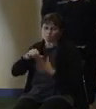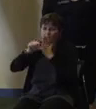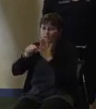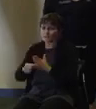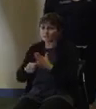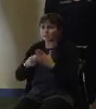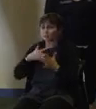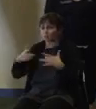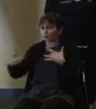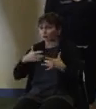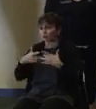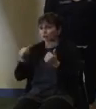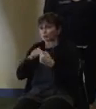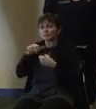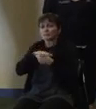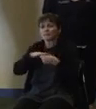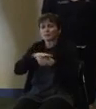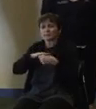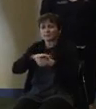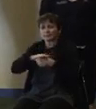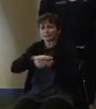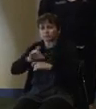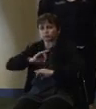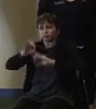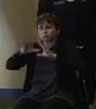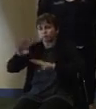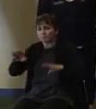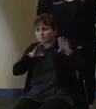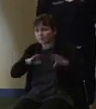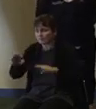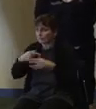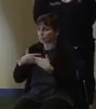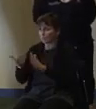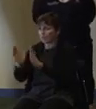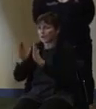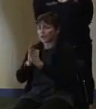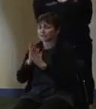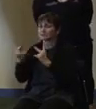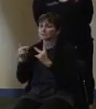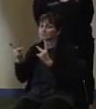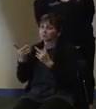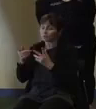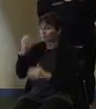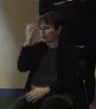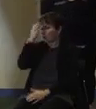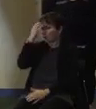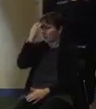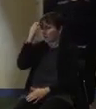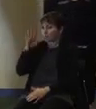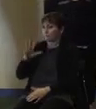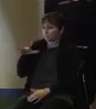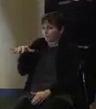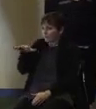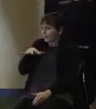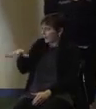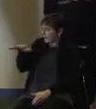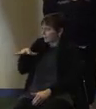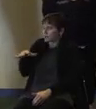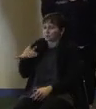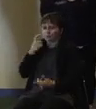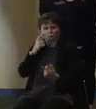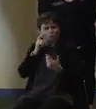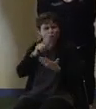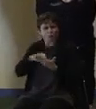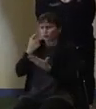with domestic extremism specifically. We ask the public to be engaged, be aware of your surroundings, report suspicious activity.